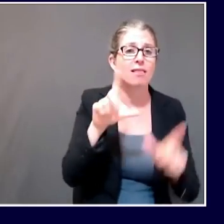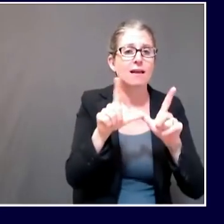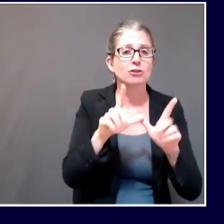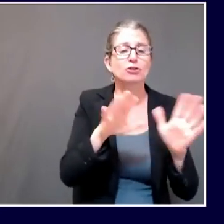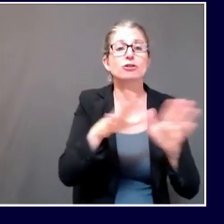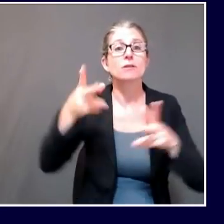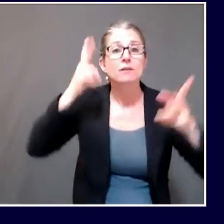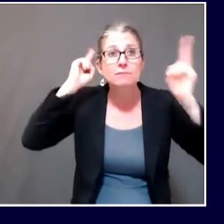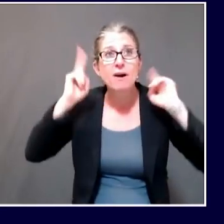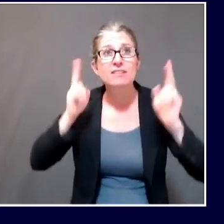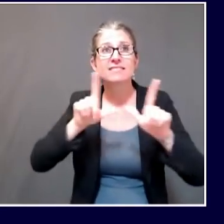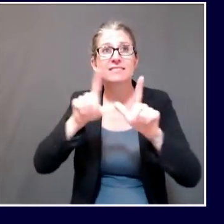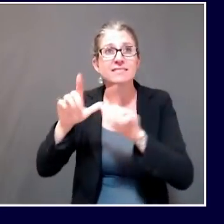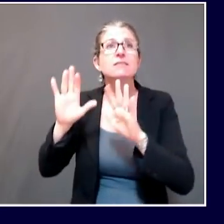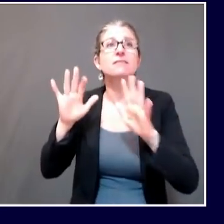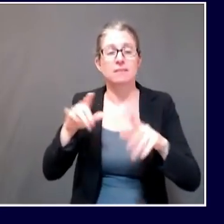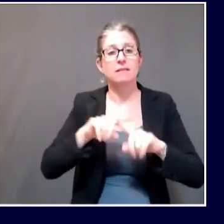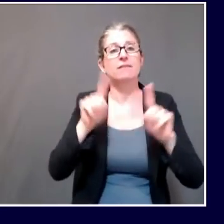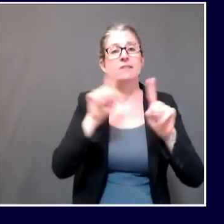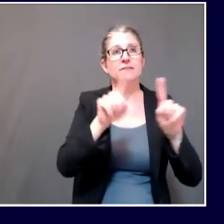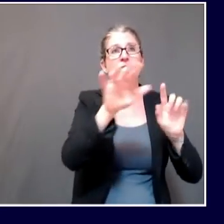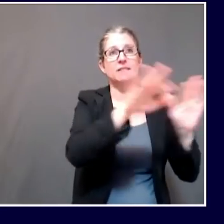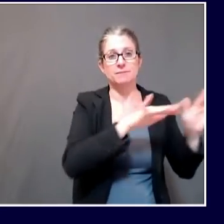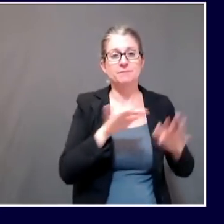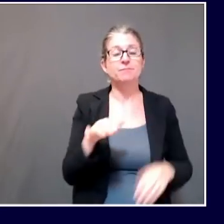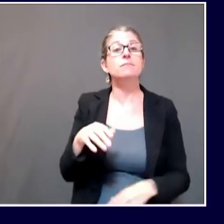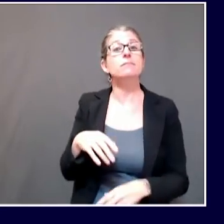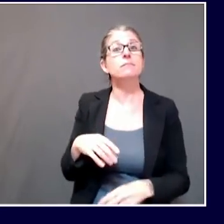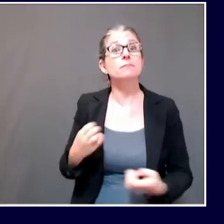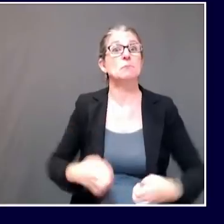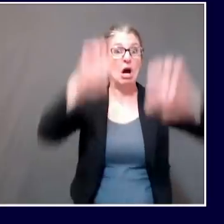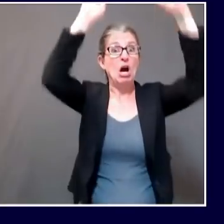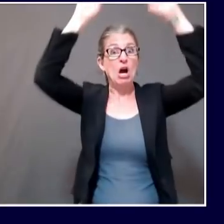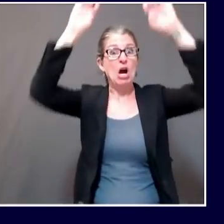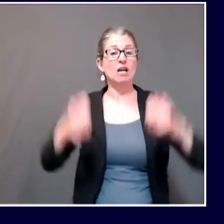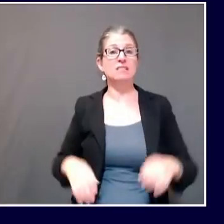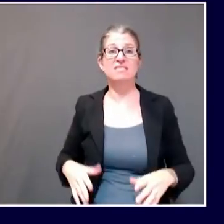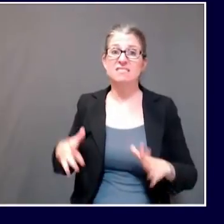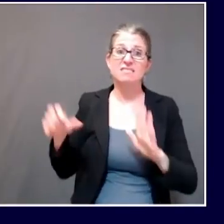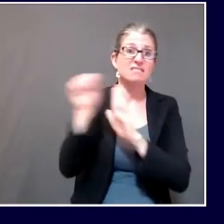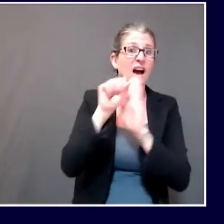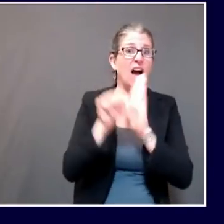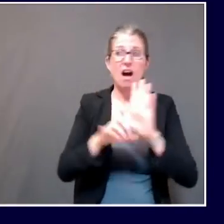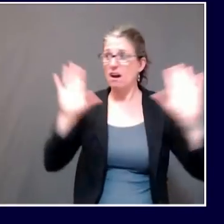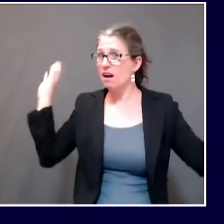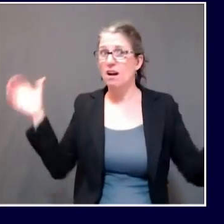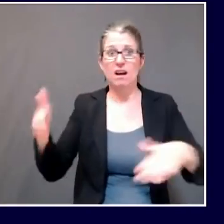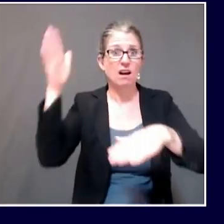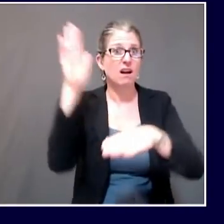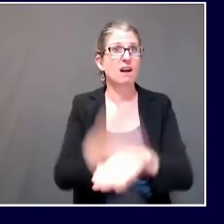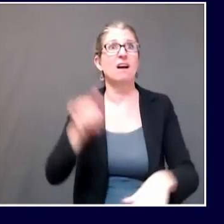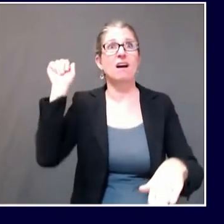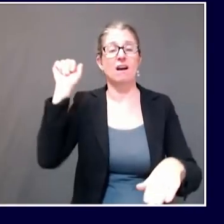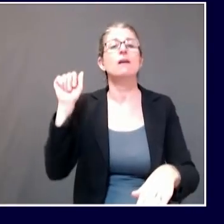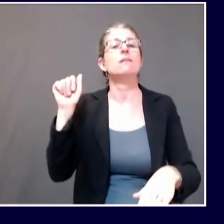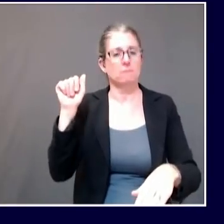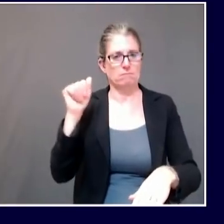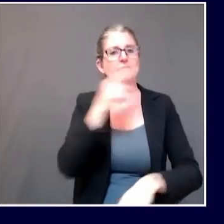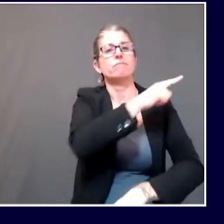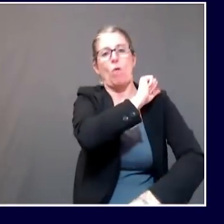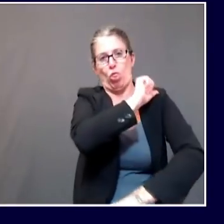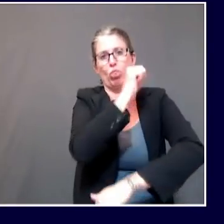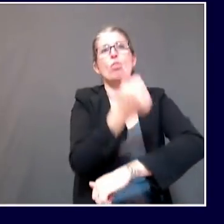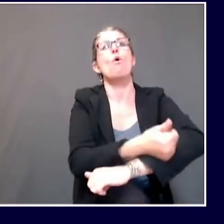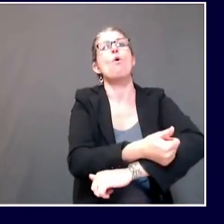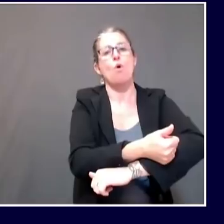do have emergency authorities to protect the public health. And to be clear, there are authorities only intended to ensure